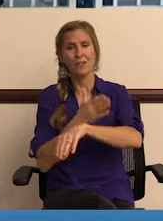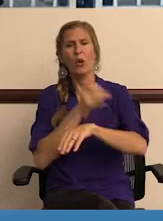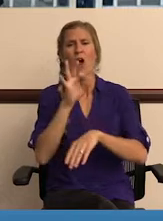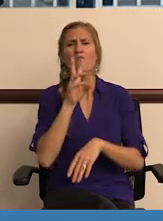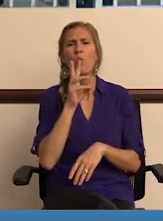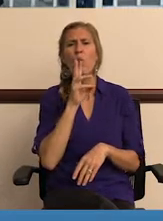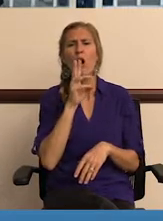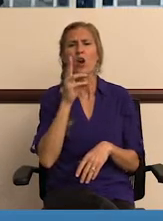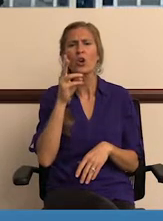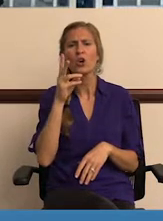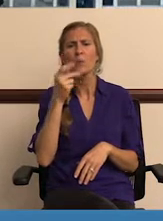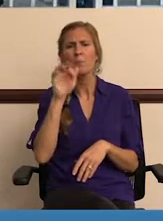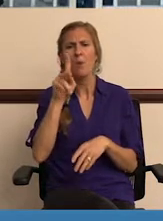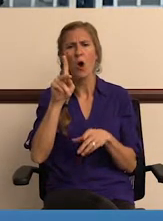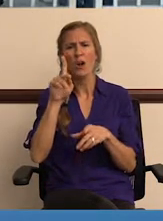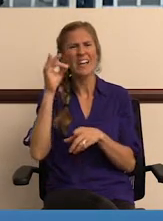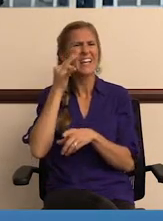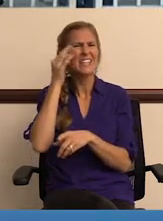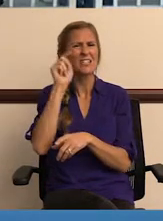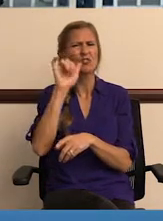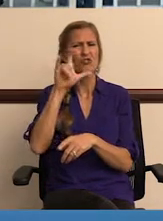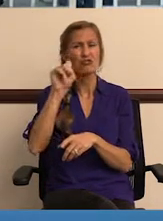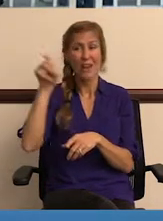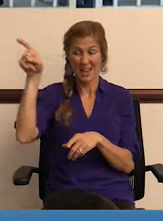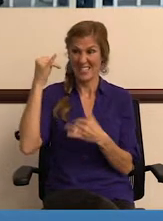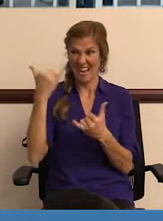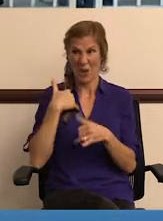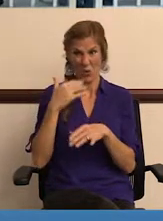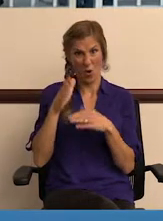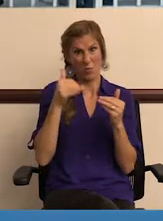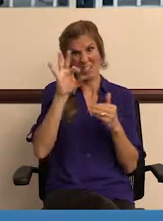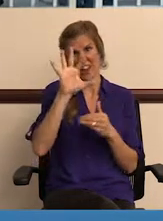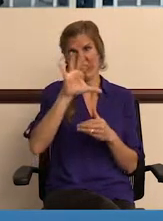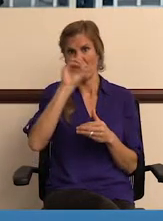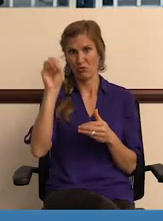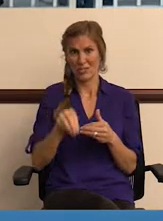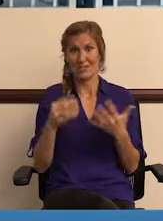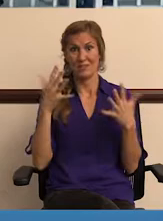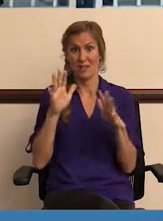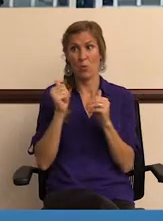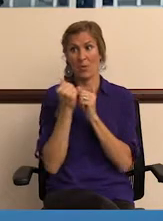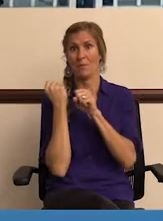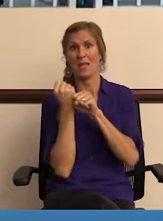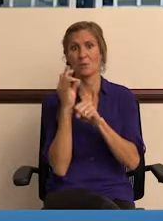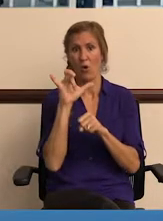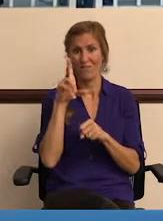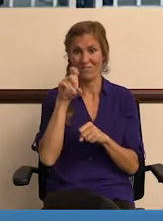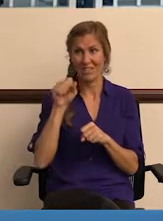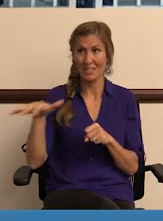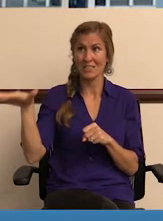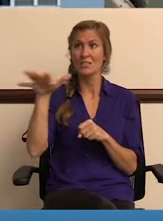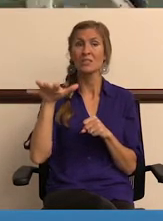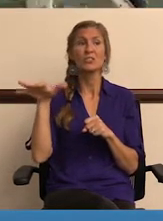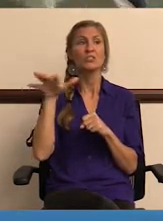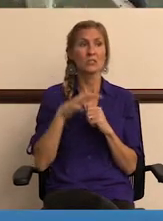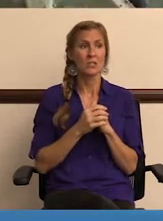Indian Trail Sports Complex. We're about 95% done over there with the baseball fields.